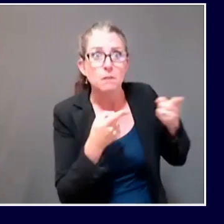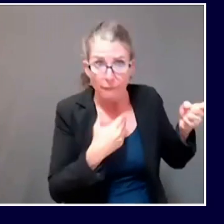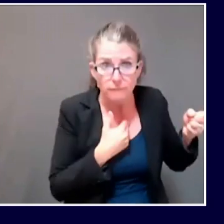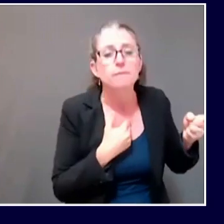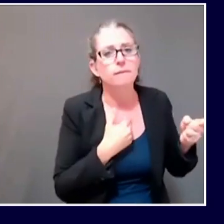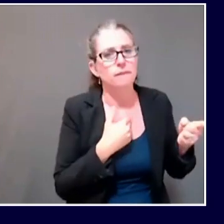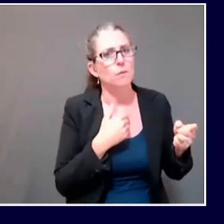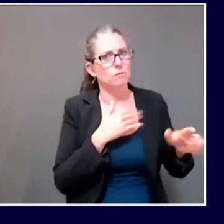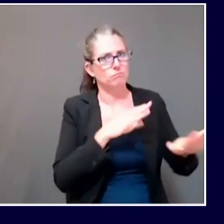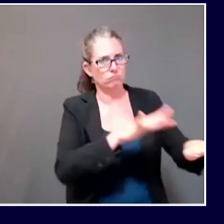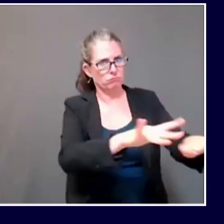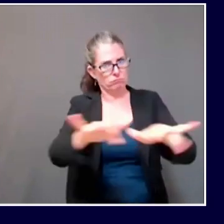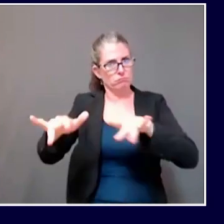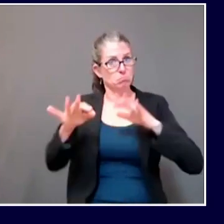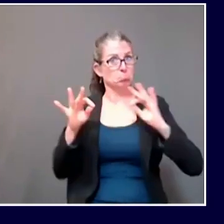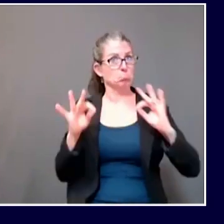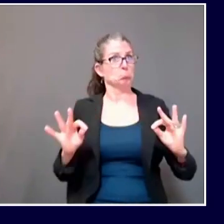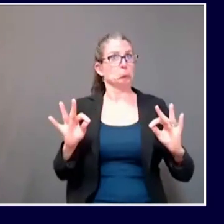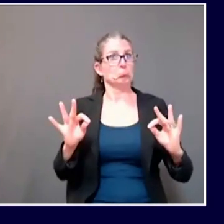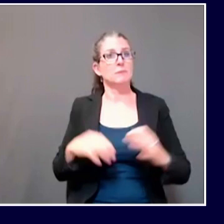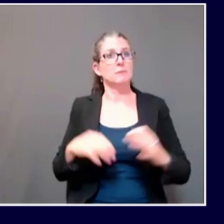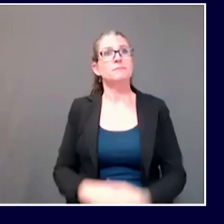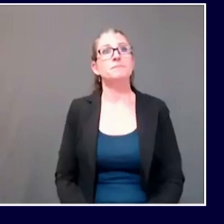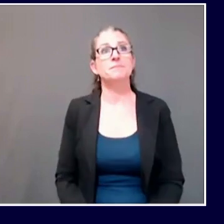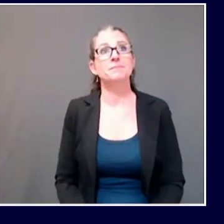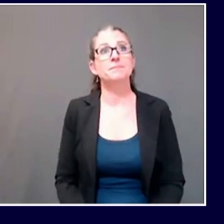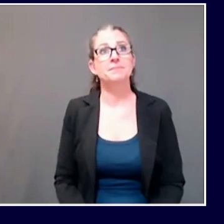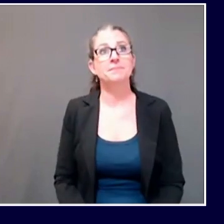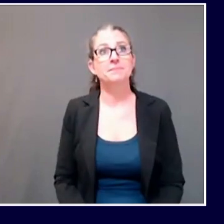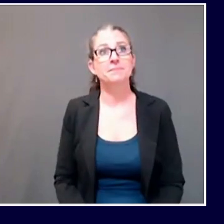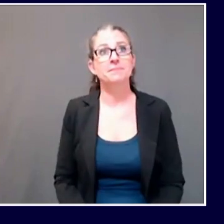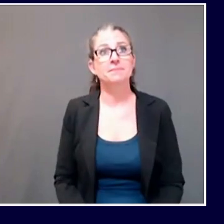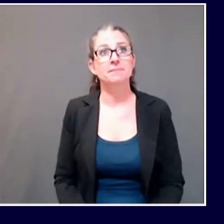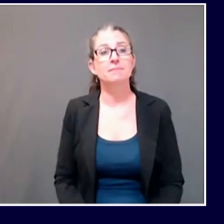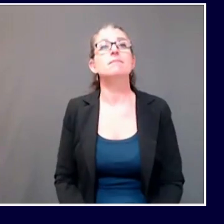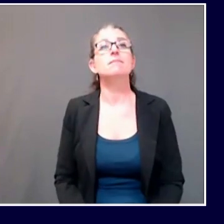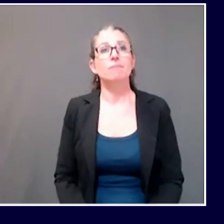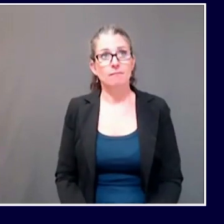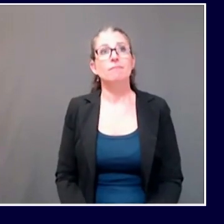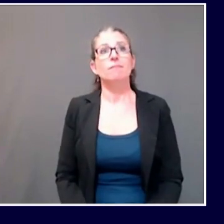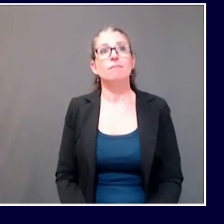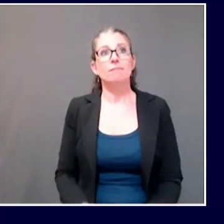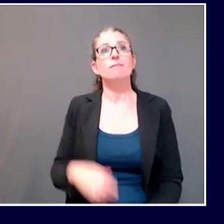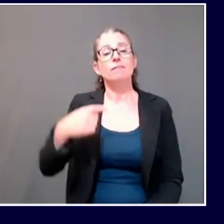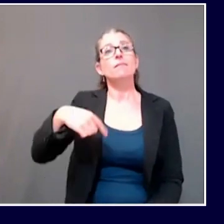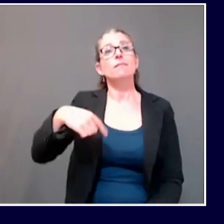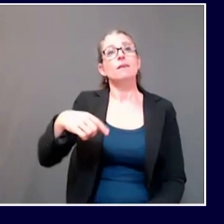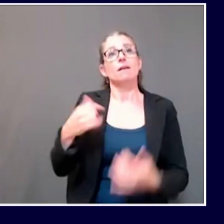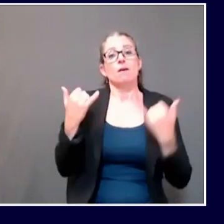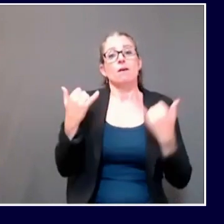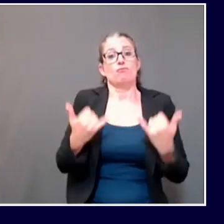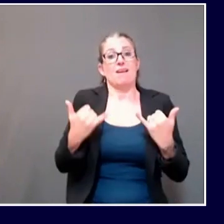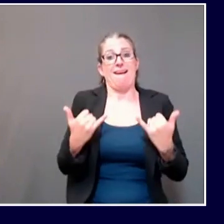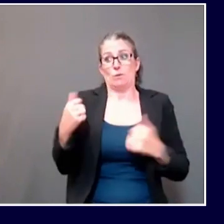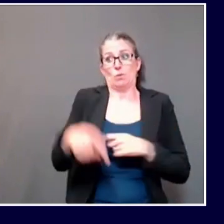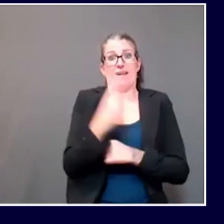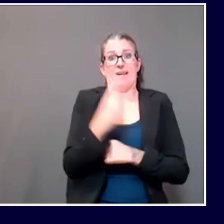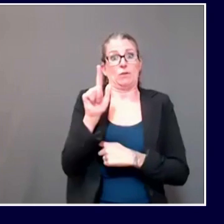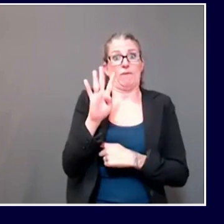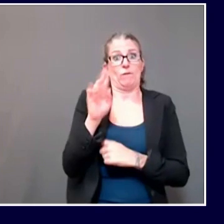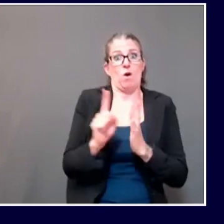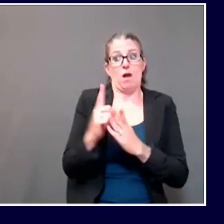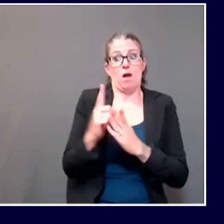one-day positivity rate was 0.44%. That brings our seven-day